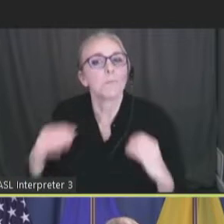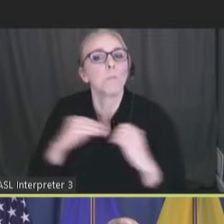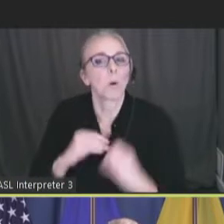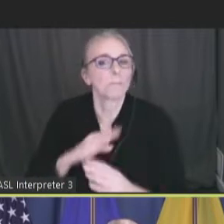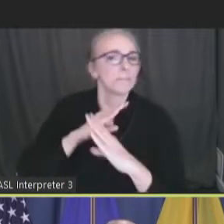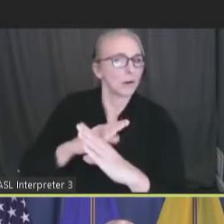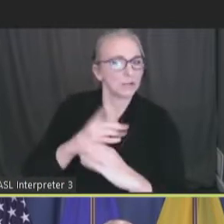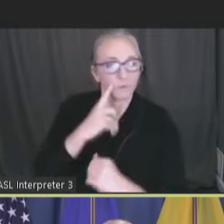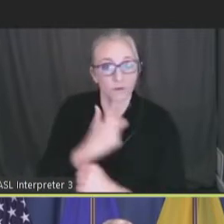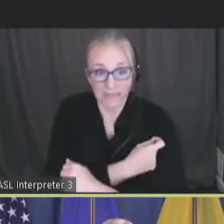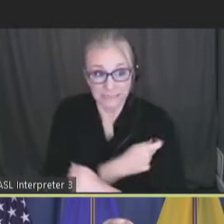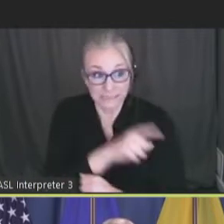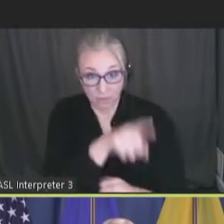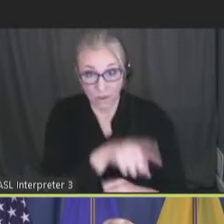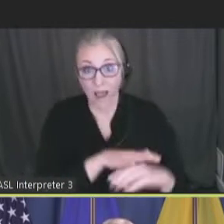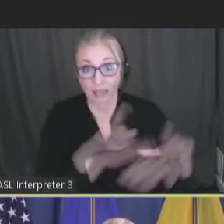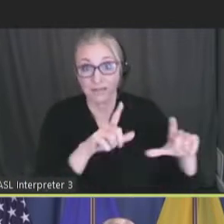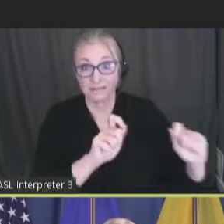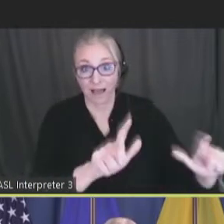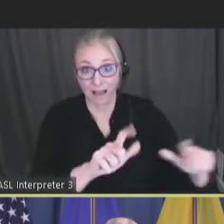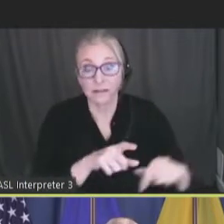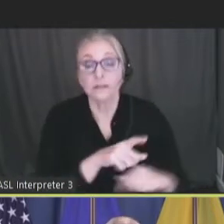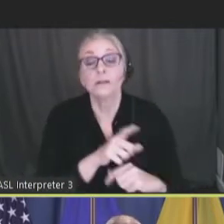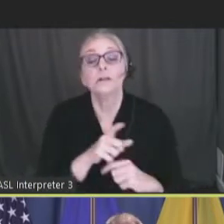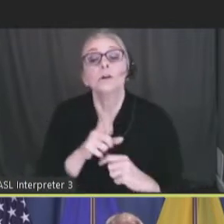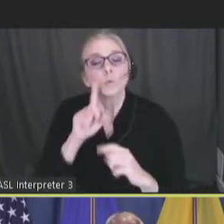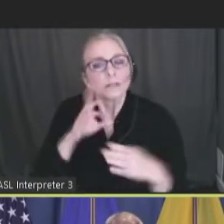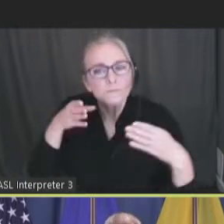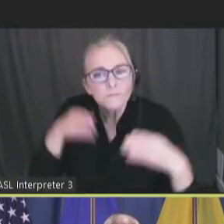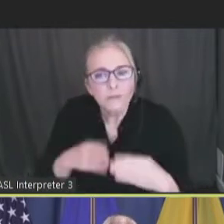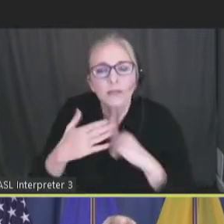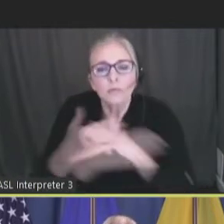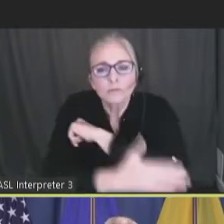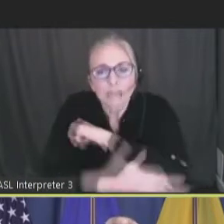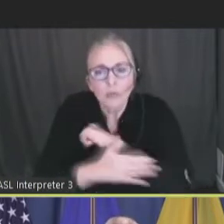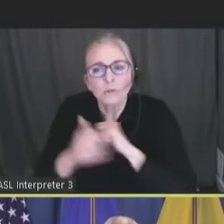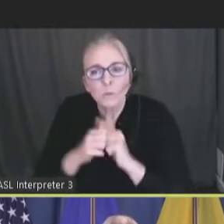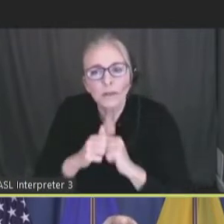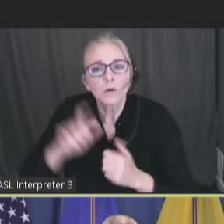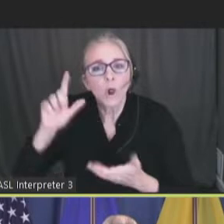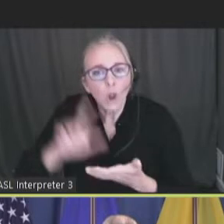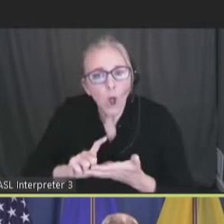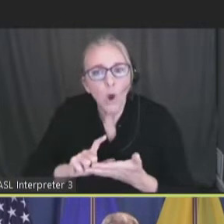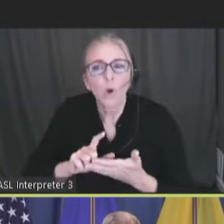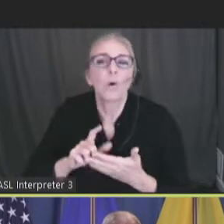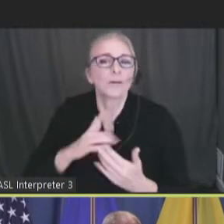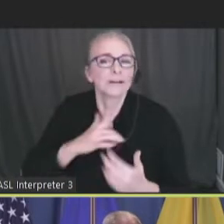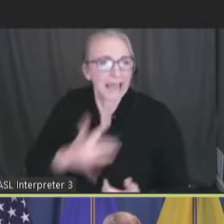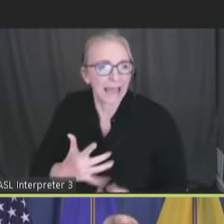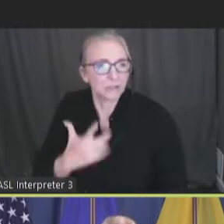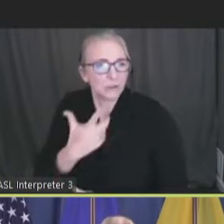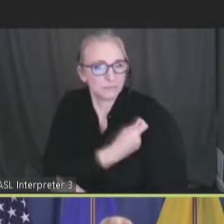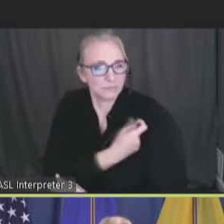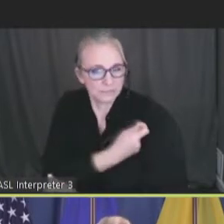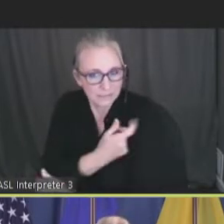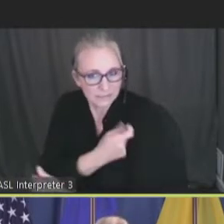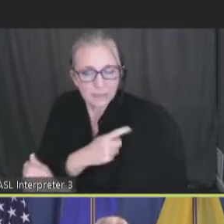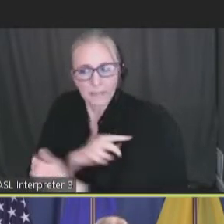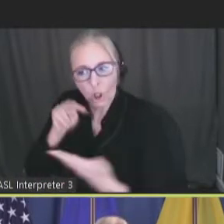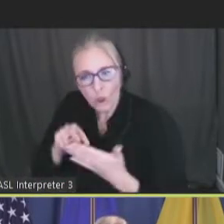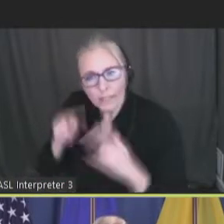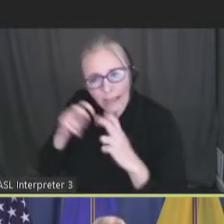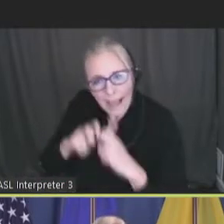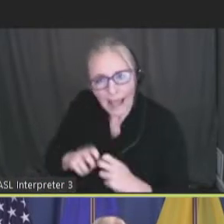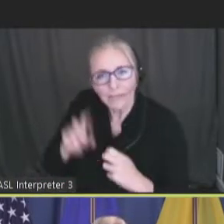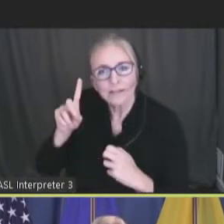they're listed on the slide there. We targeted the counties with low rates of vaccine uptake by analyzing the data